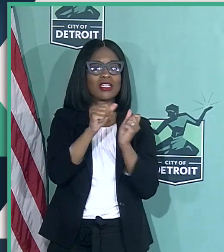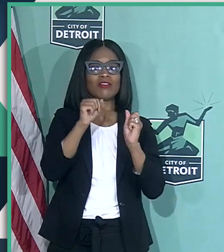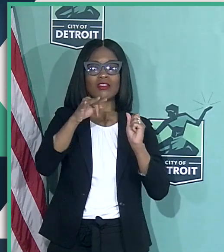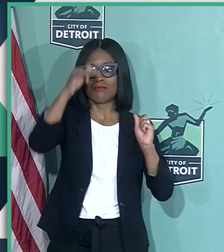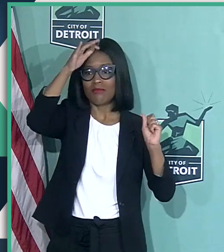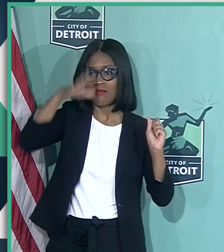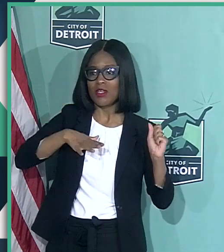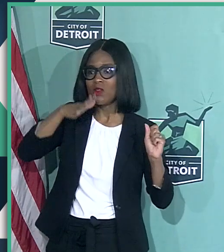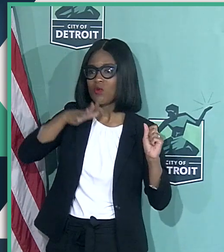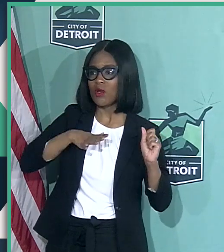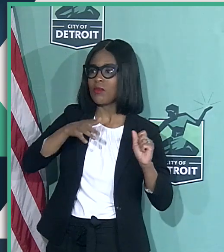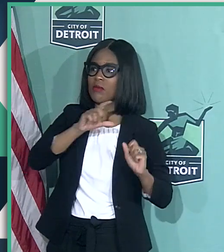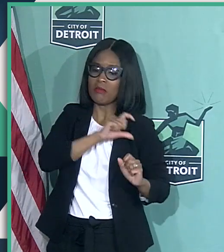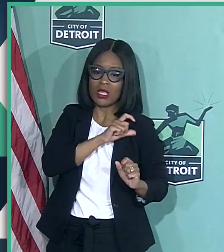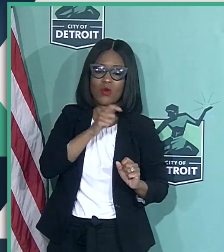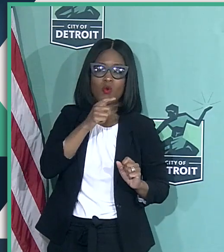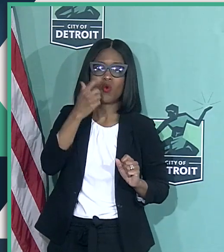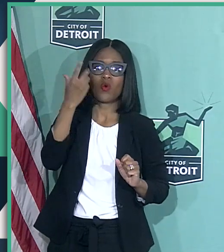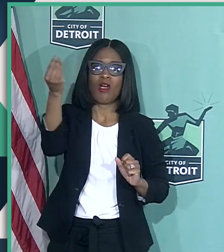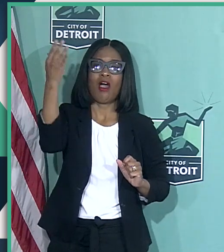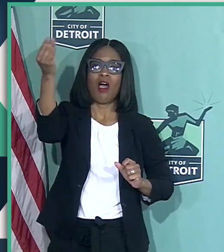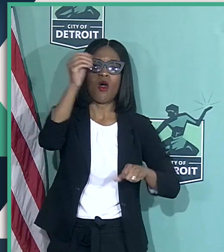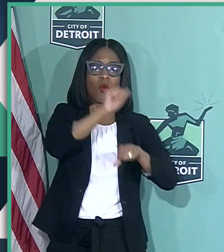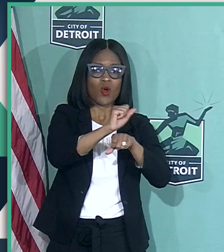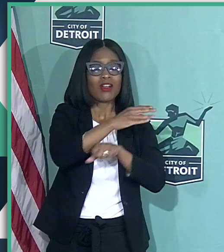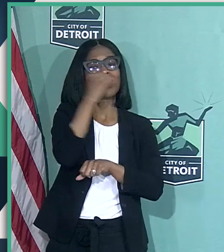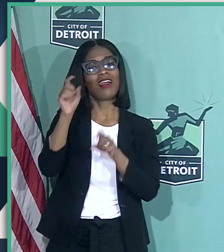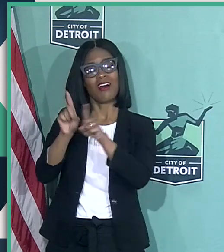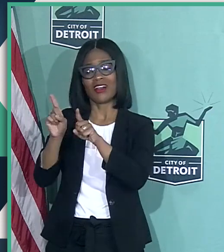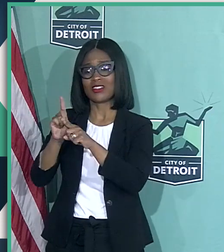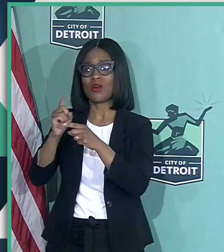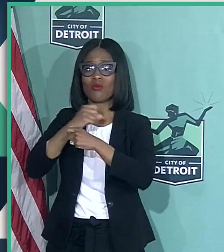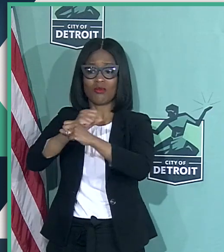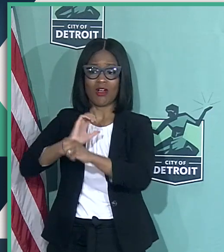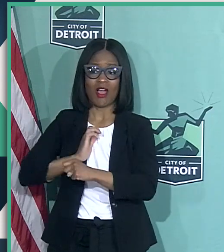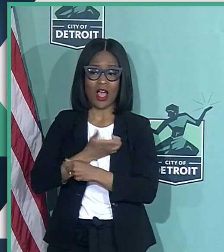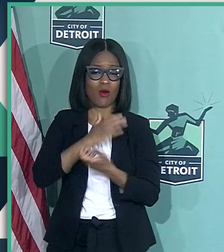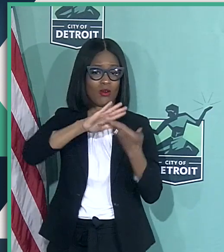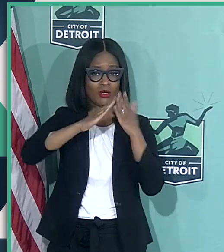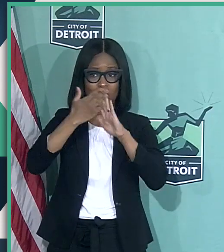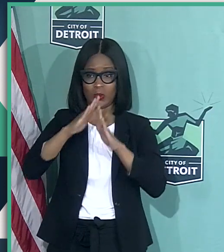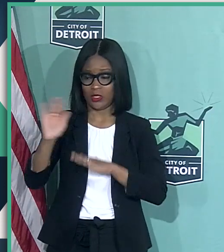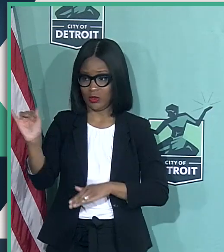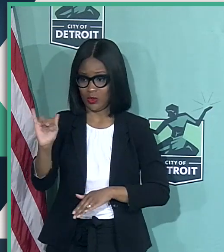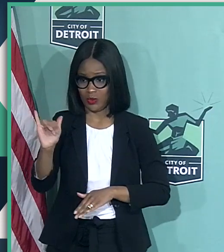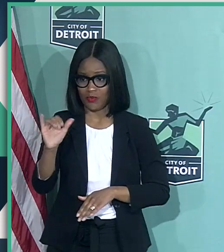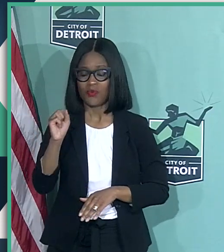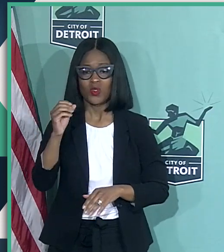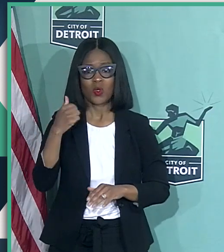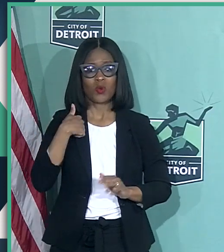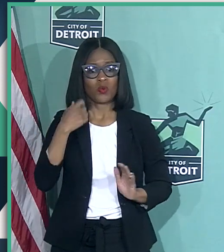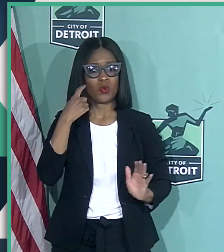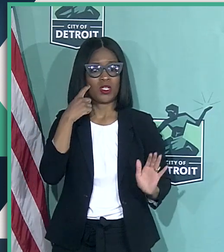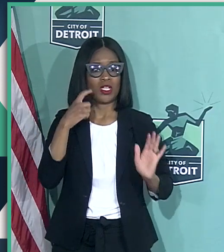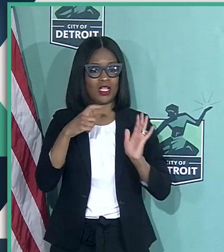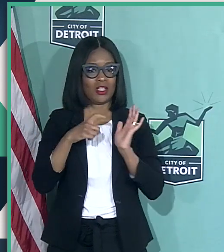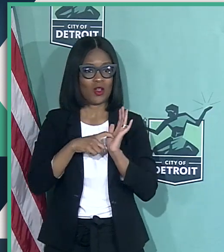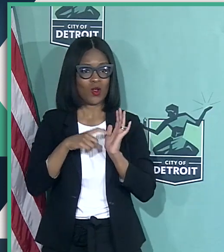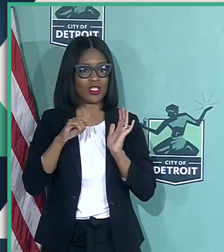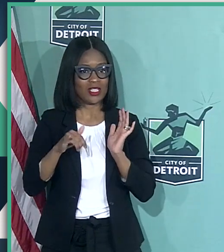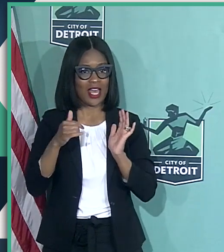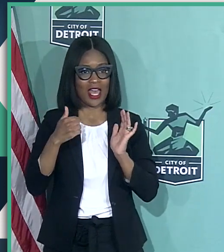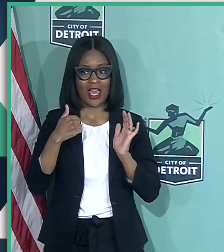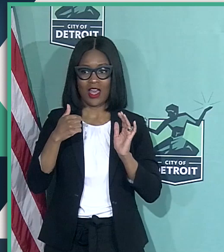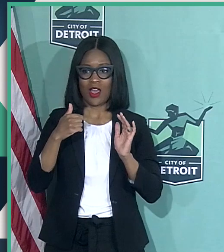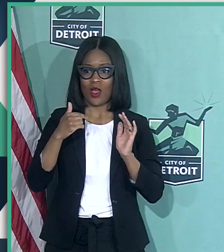work, but also protecting our community. And we figured out early on that we were infecting ourselves. So